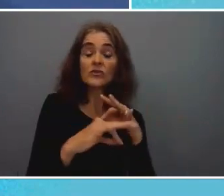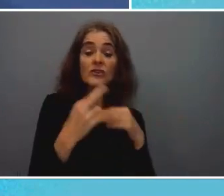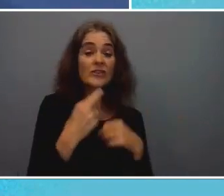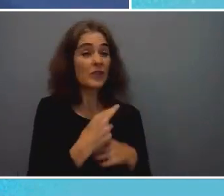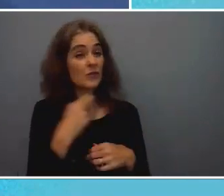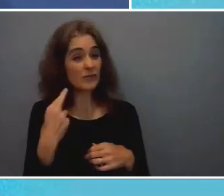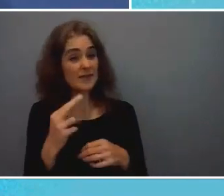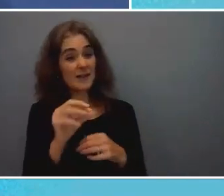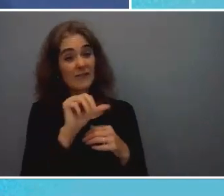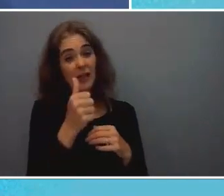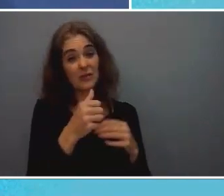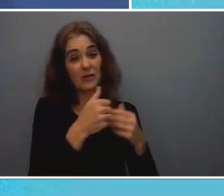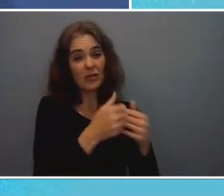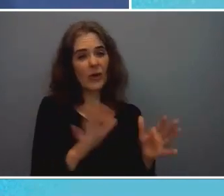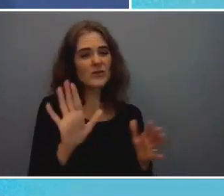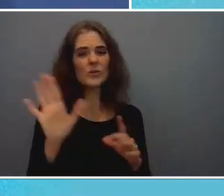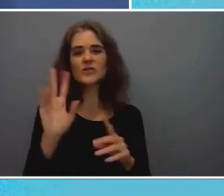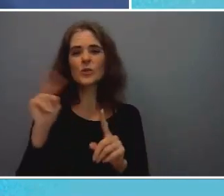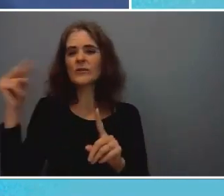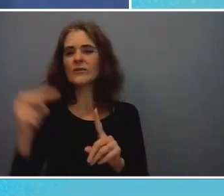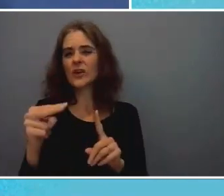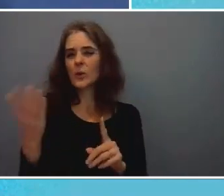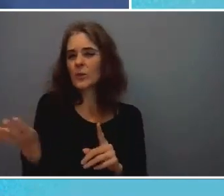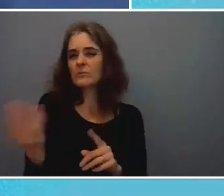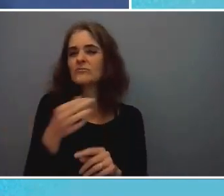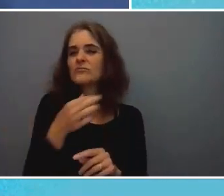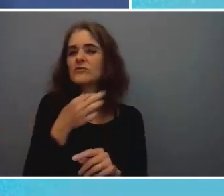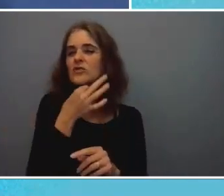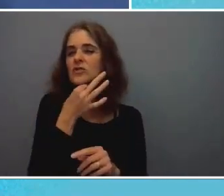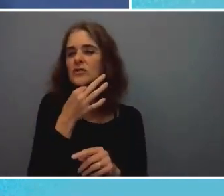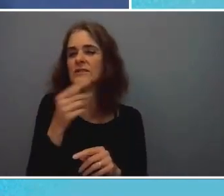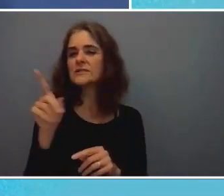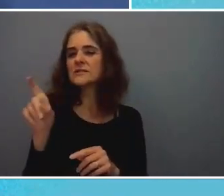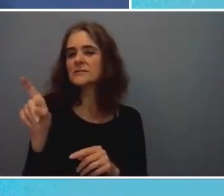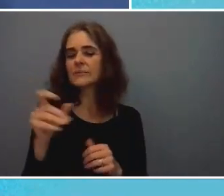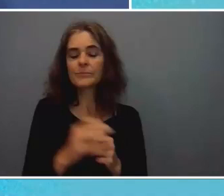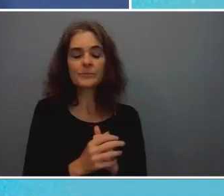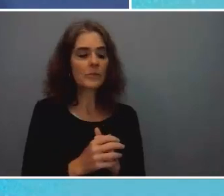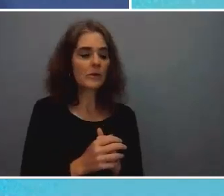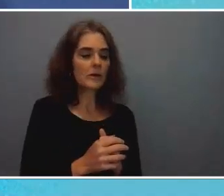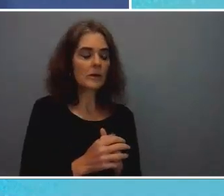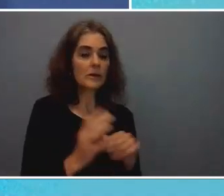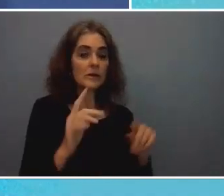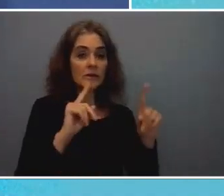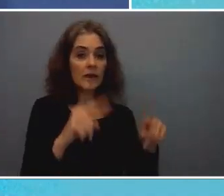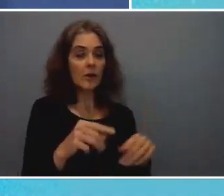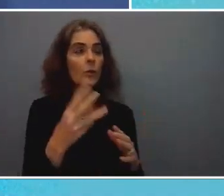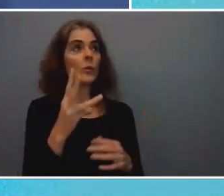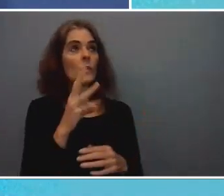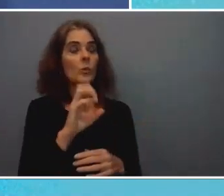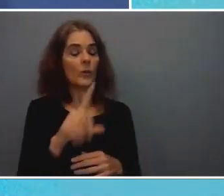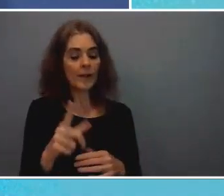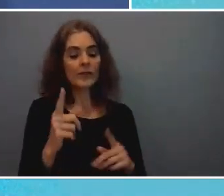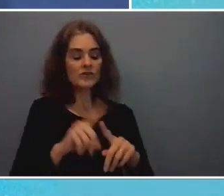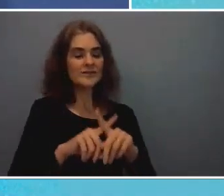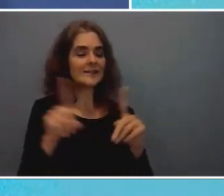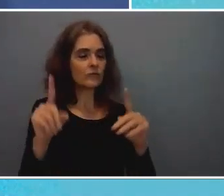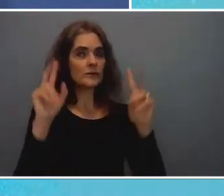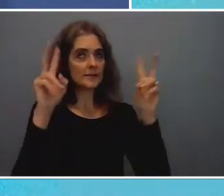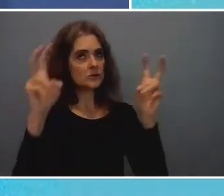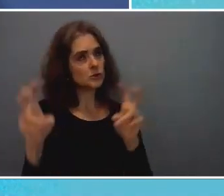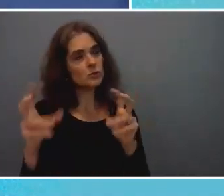what's your view on that i mean issue or so there's different issues uh